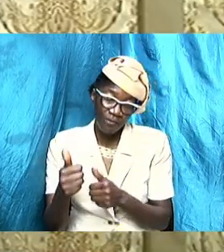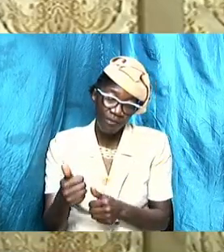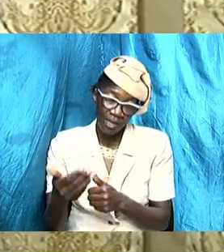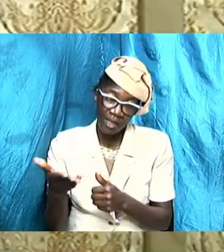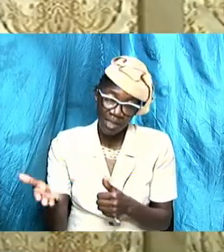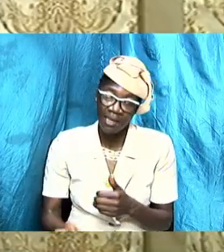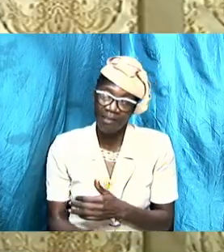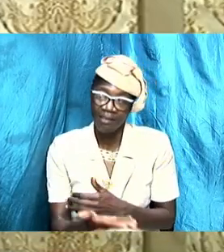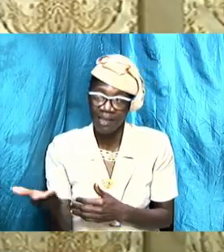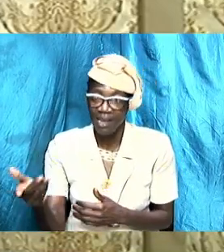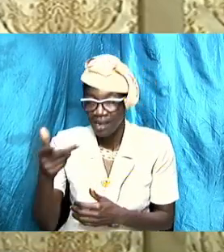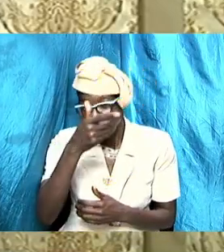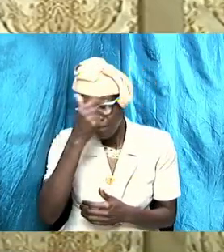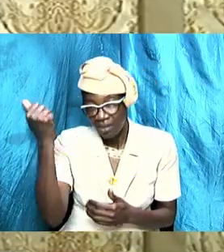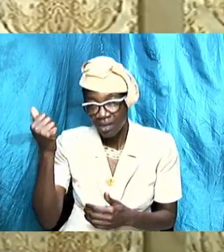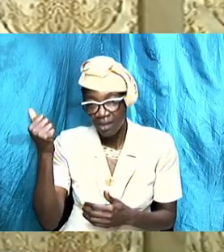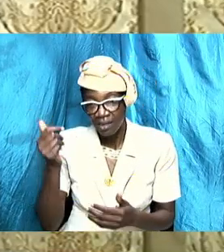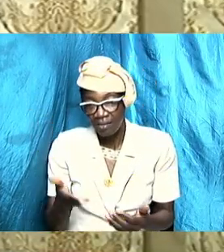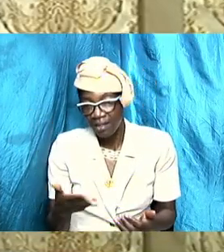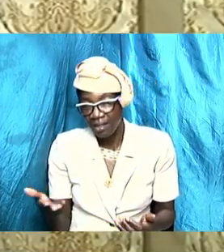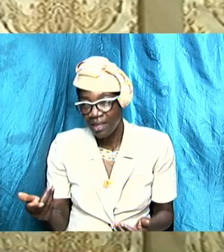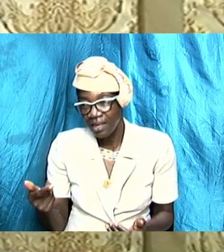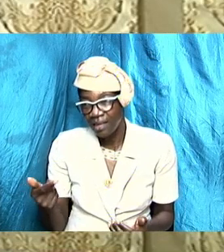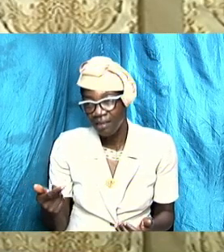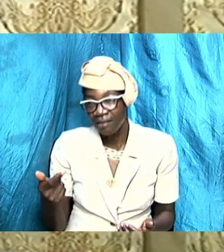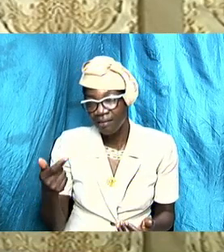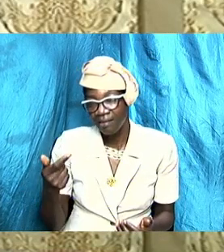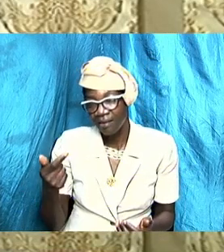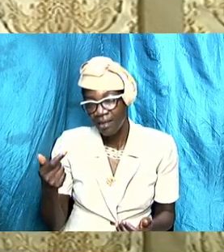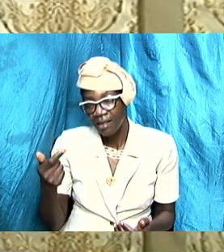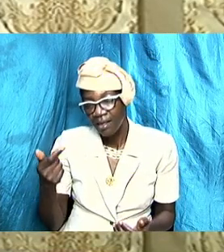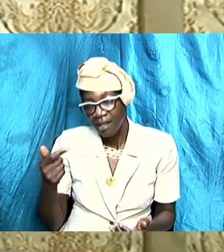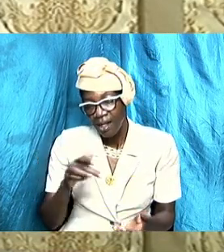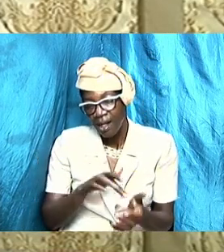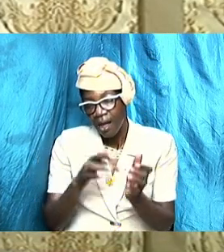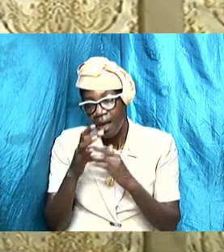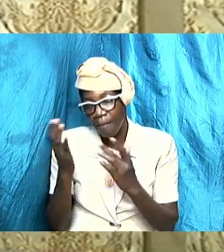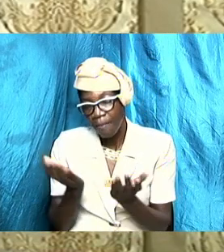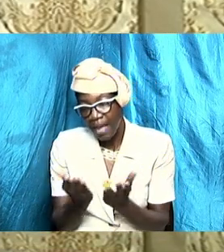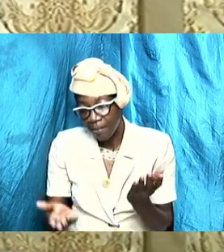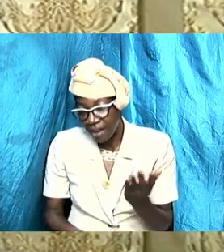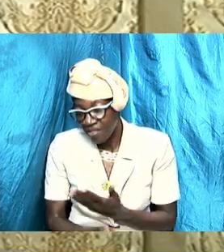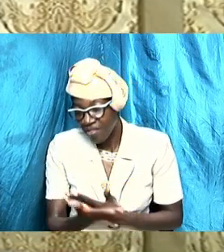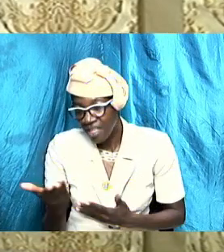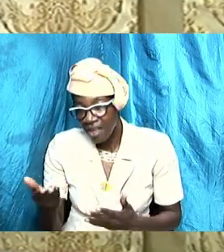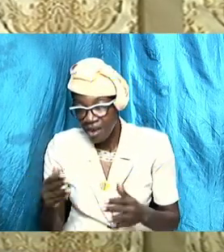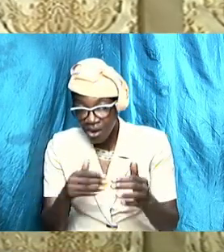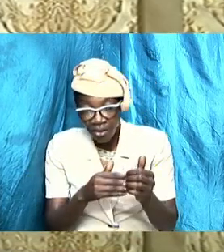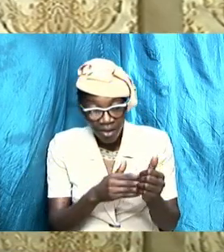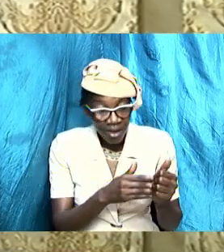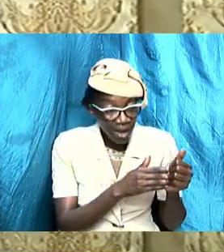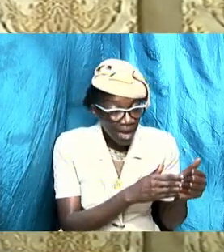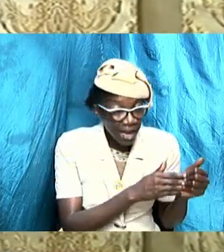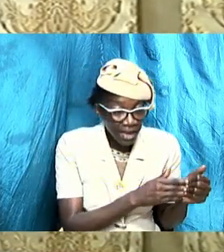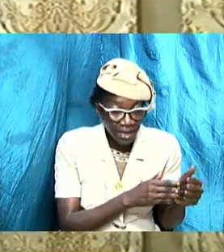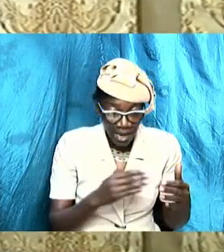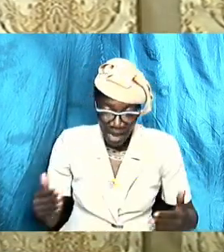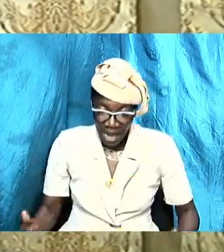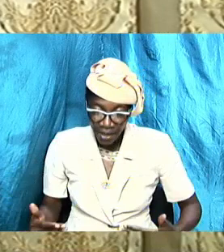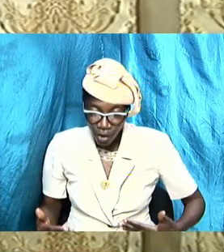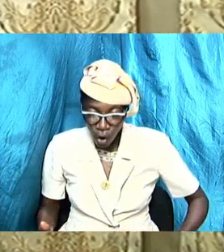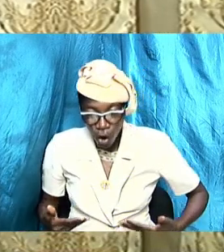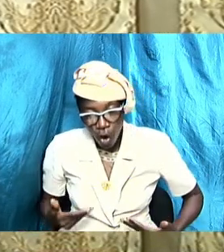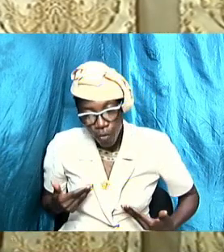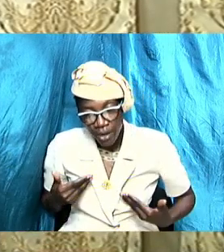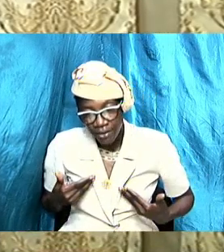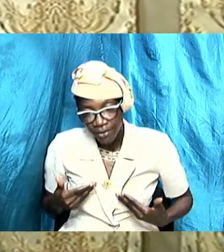there because the things are Bible and they are there to guide and to encourage and to exhort and for us